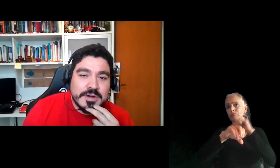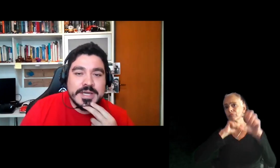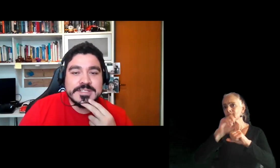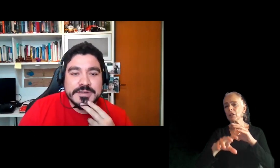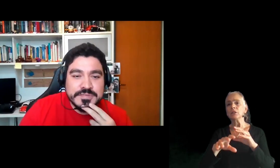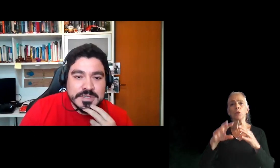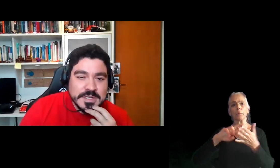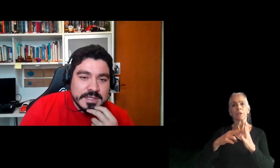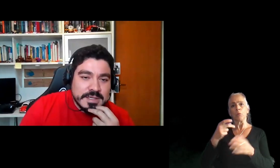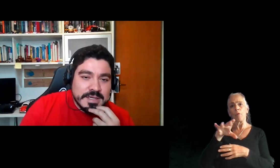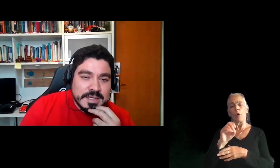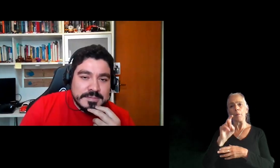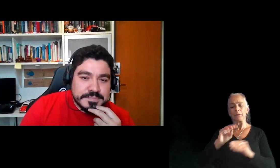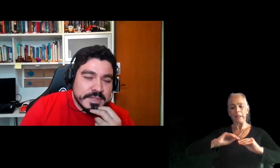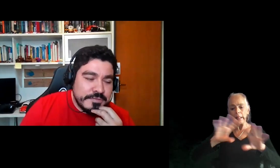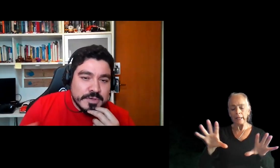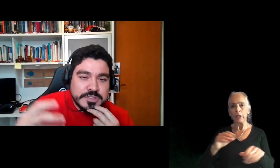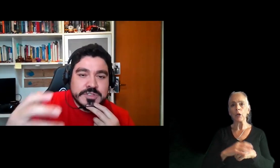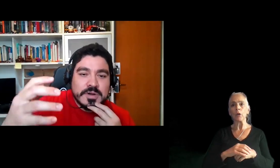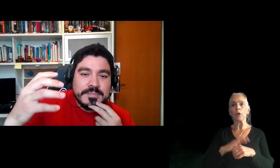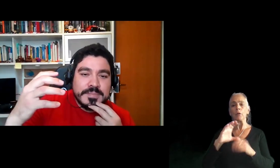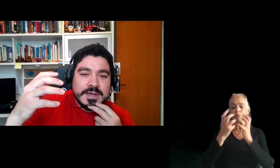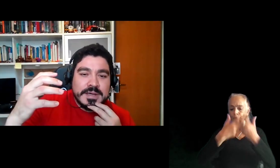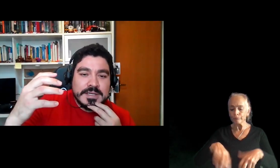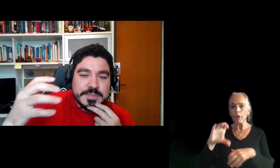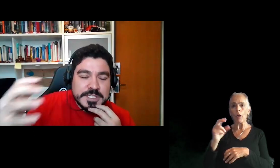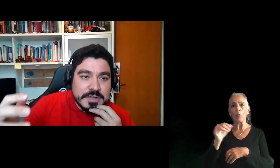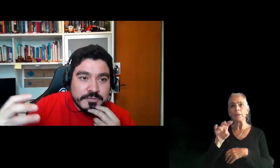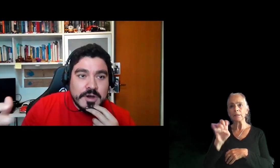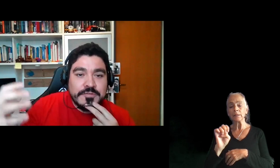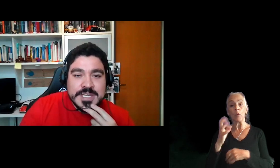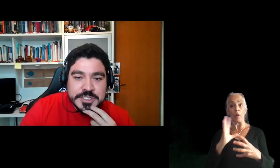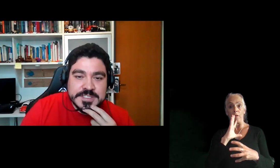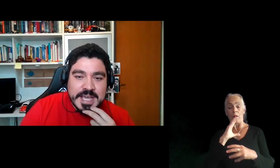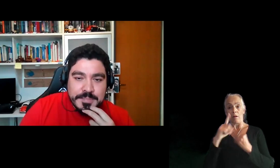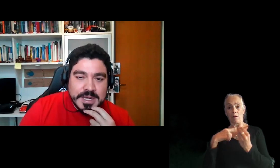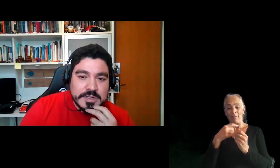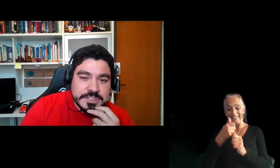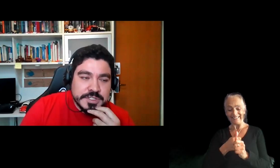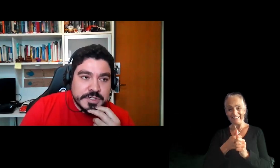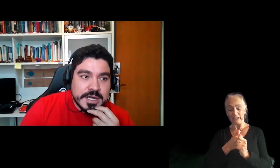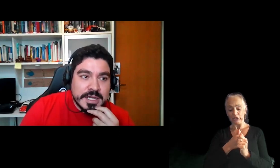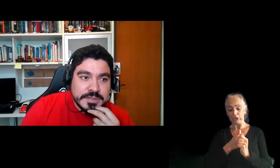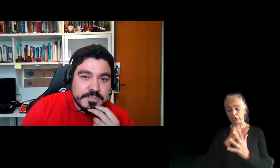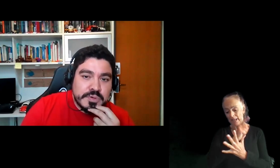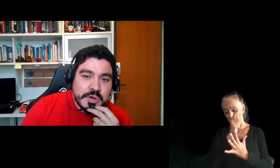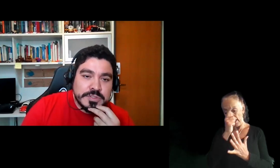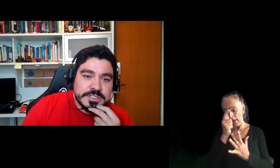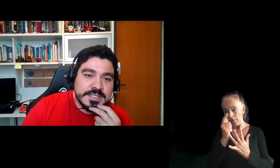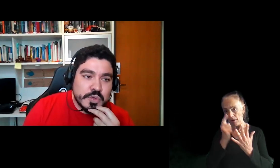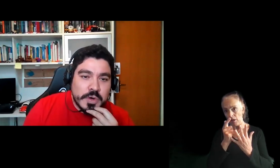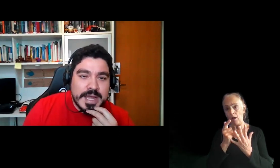be clear and cohesive. If you want to talk specifically of each step, I consider a good